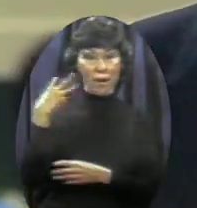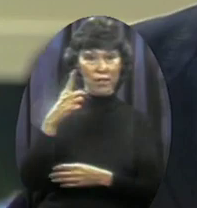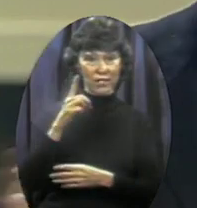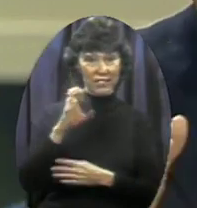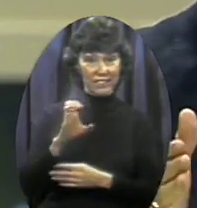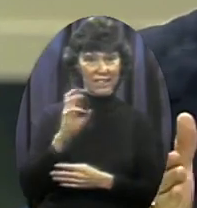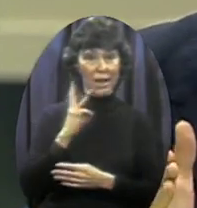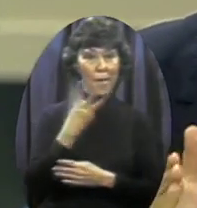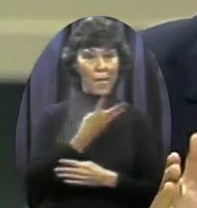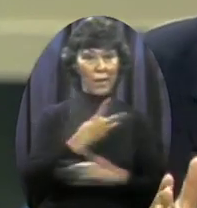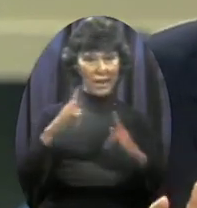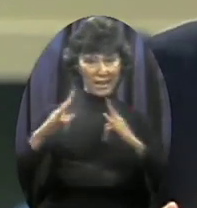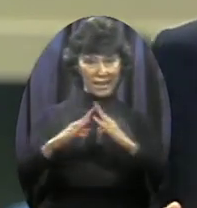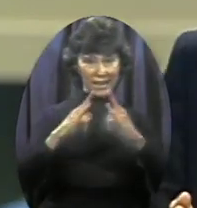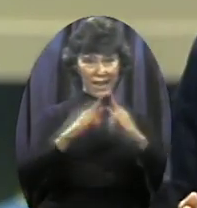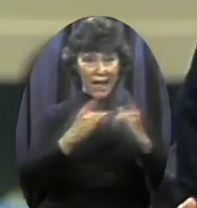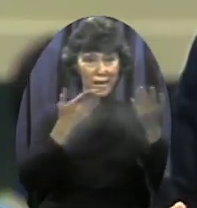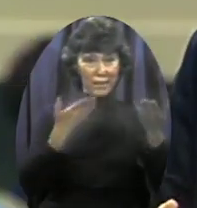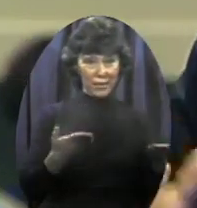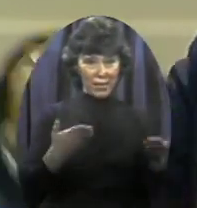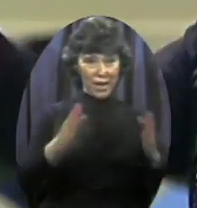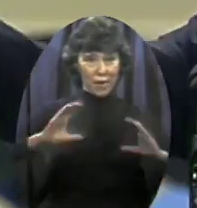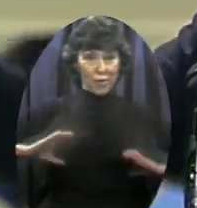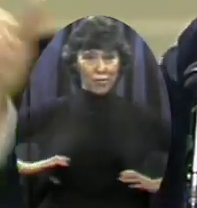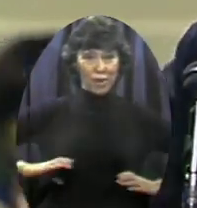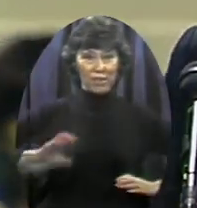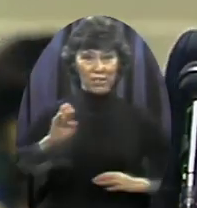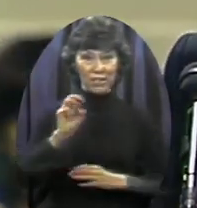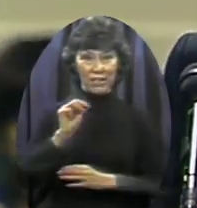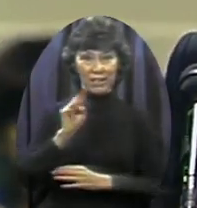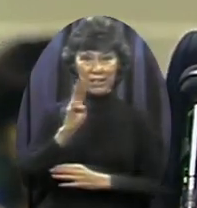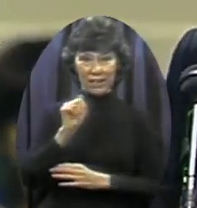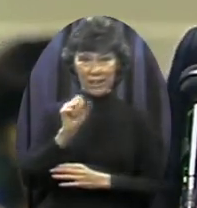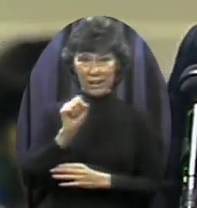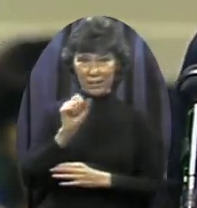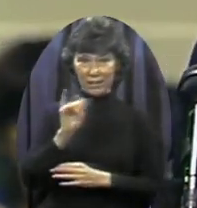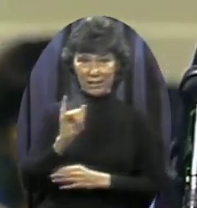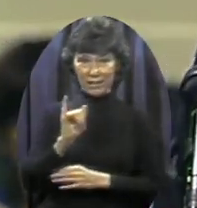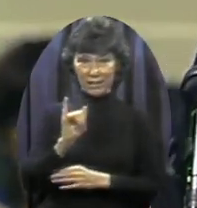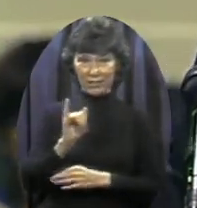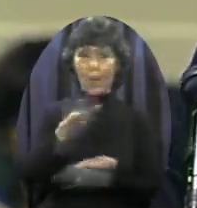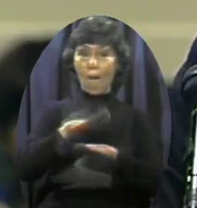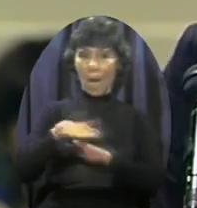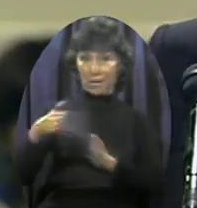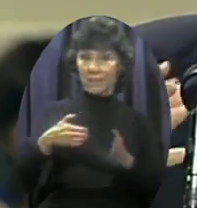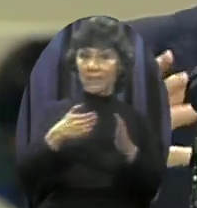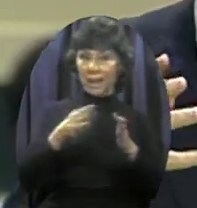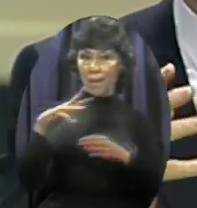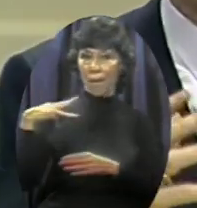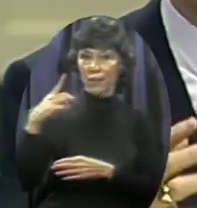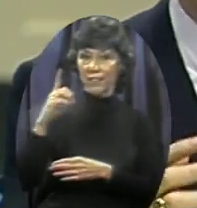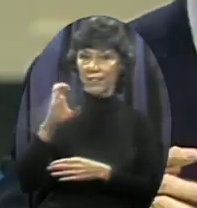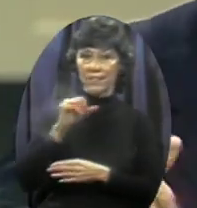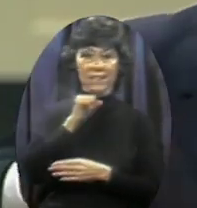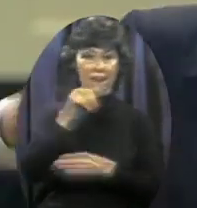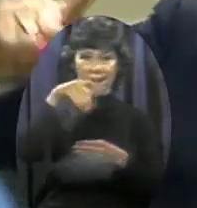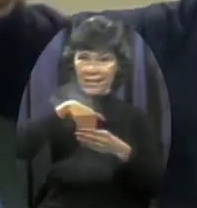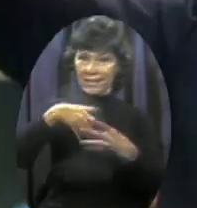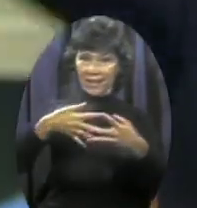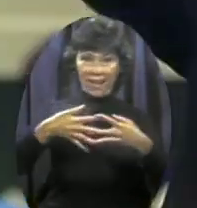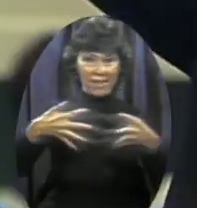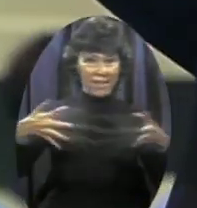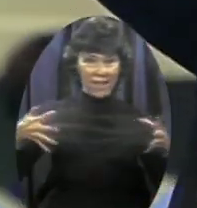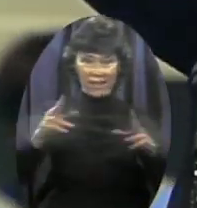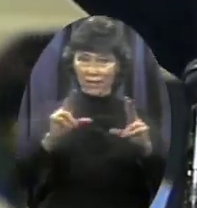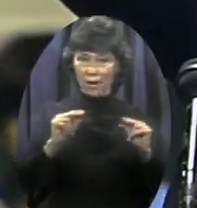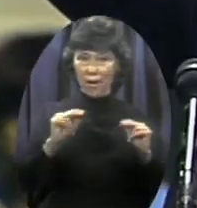Out on the Washington, D.C. sidewalks Mind you, not inside the gate And I stood there And the cameras were going And